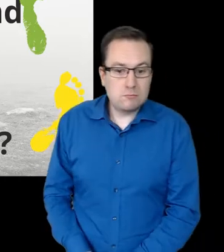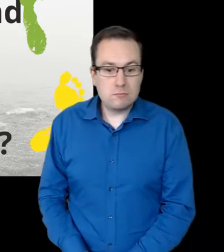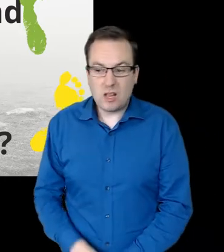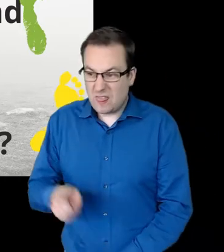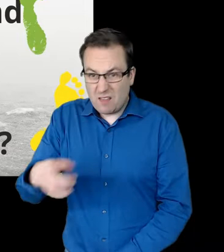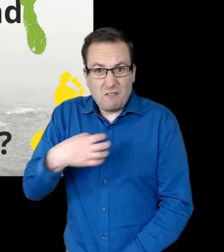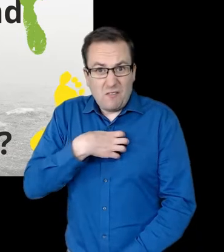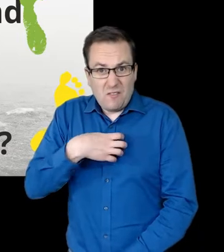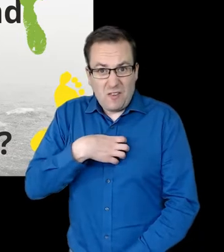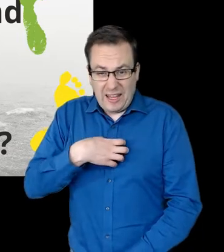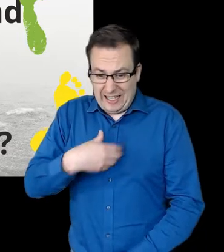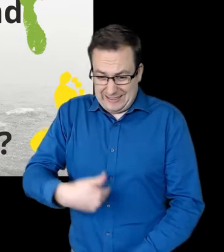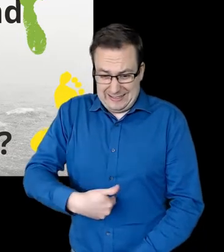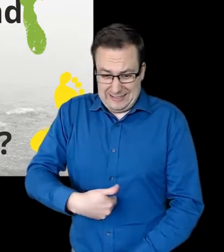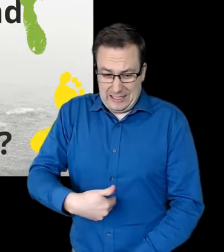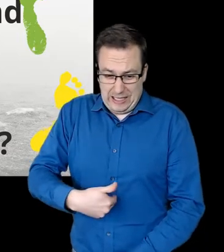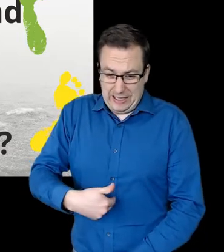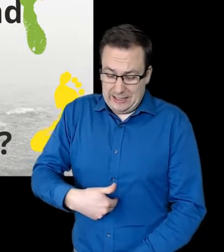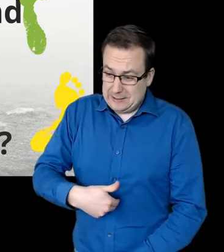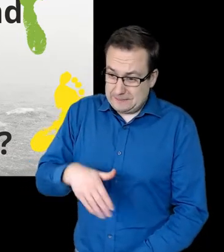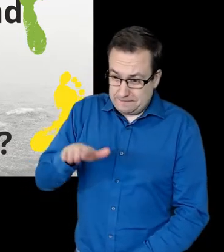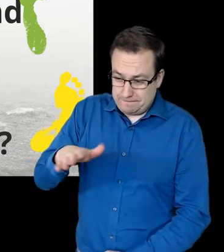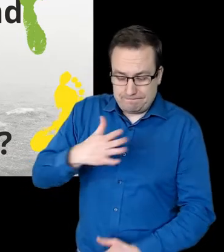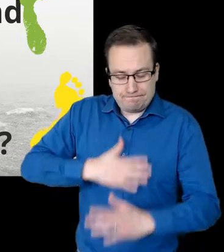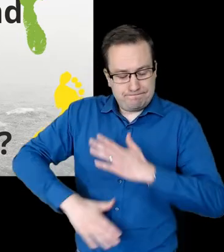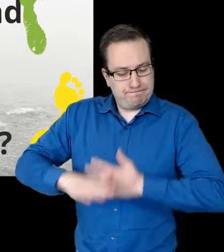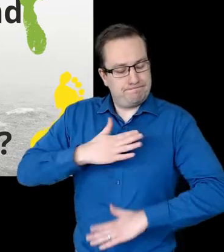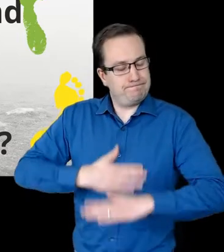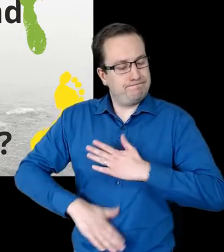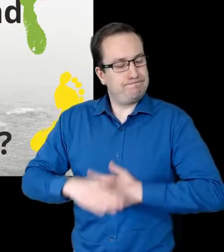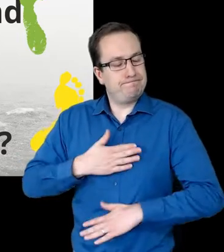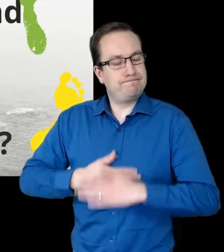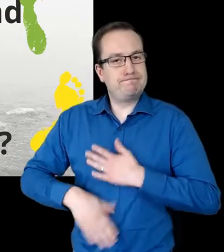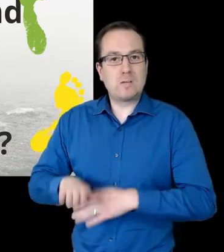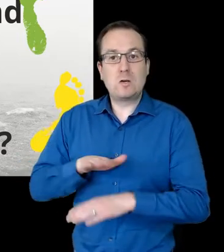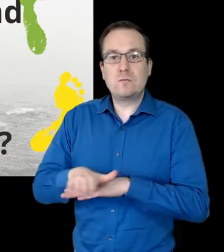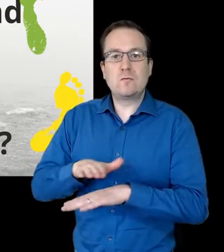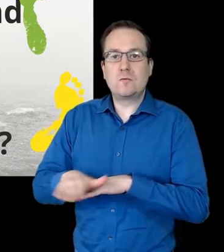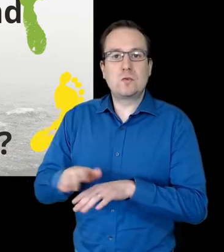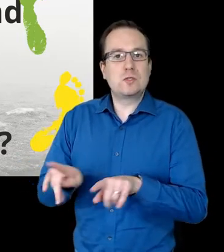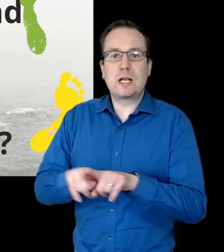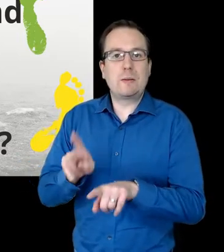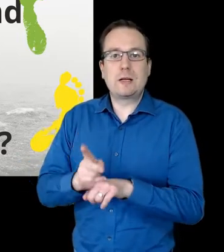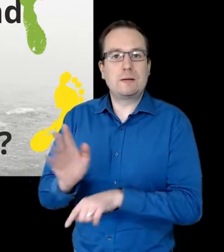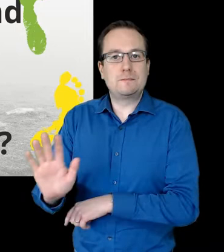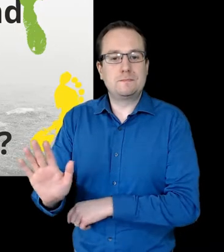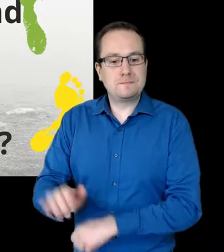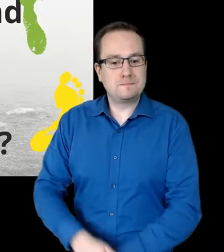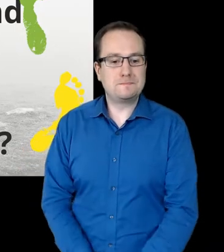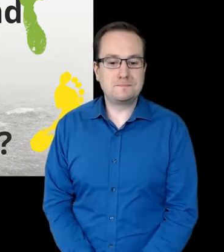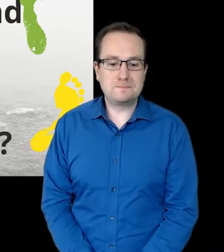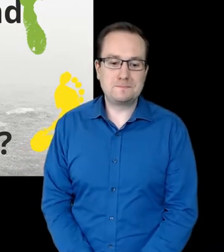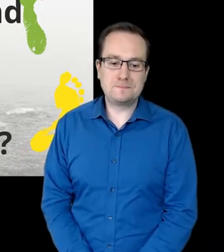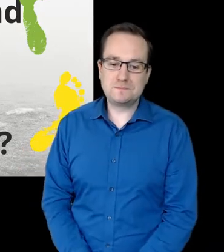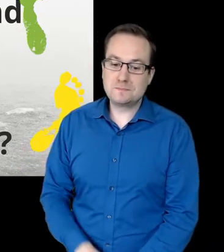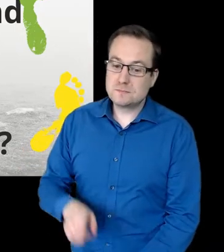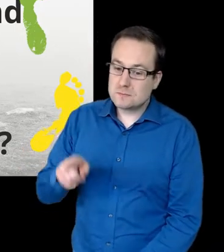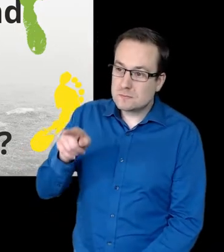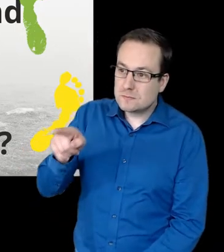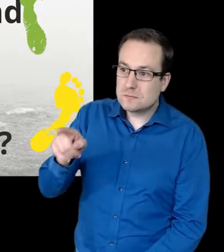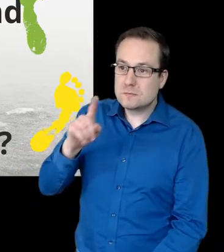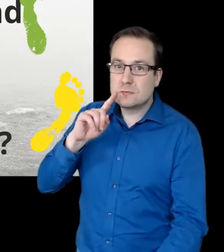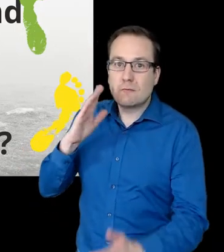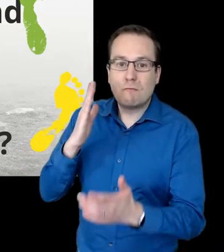Will you clothe fear inside and never be the same? Will you